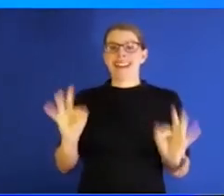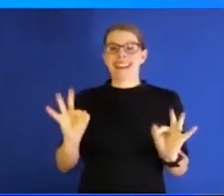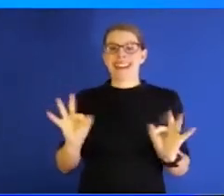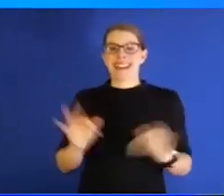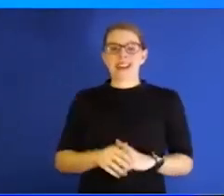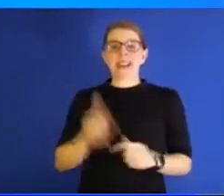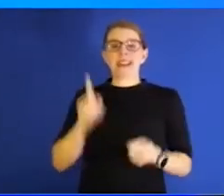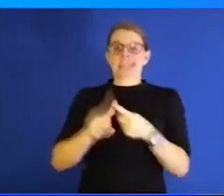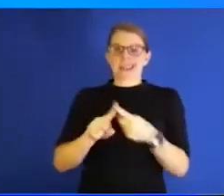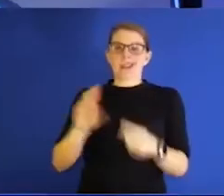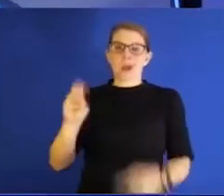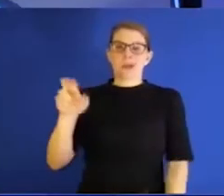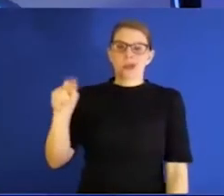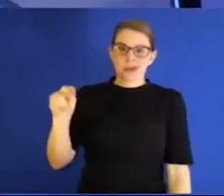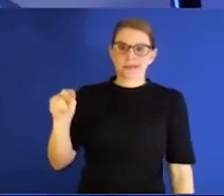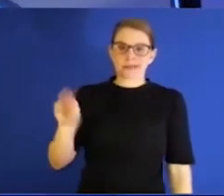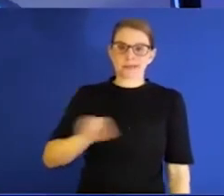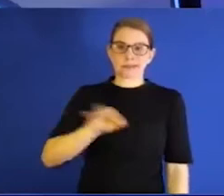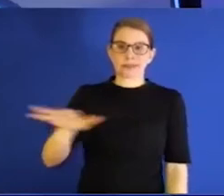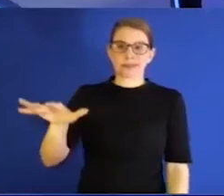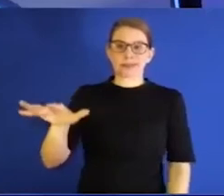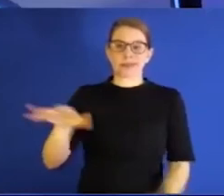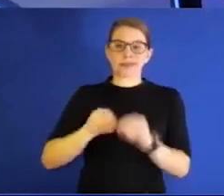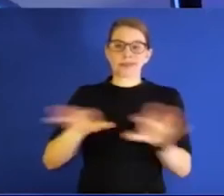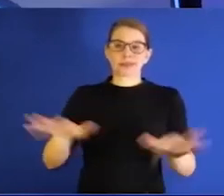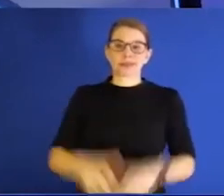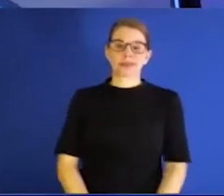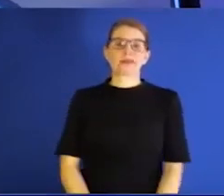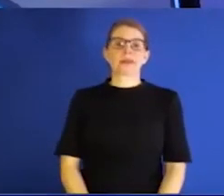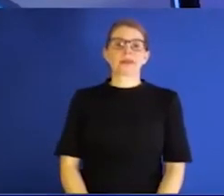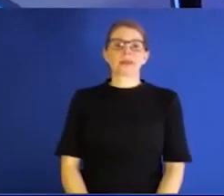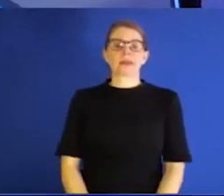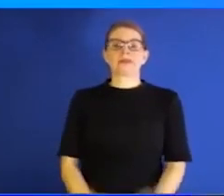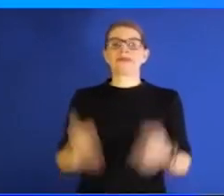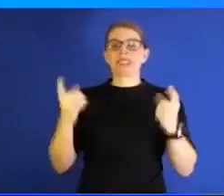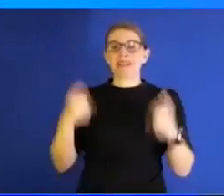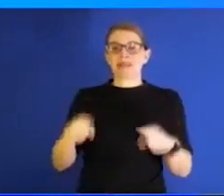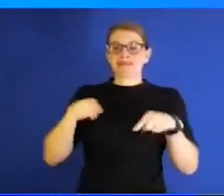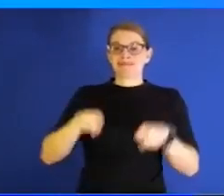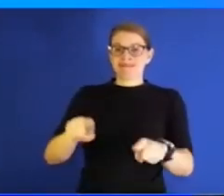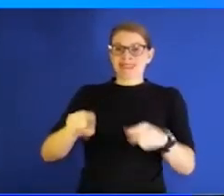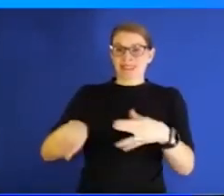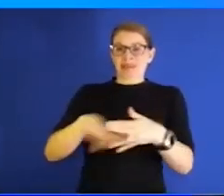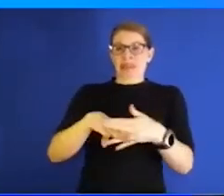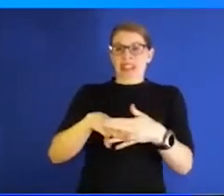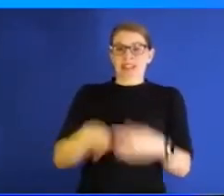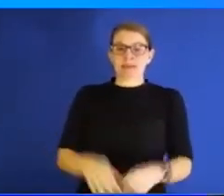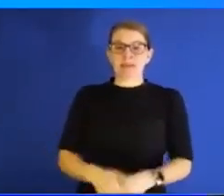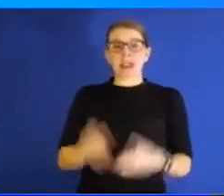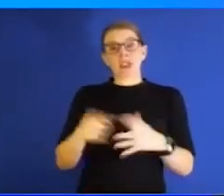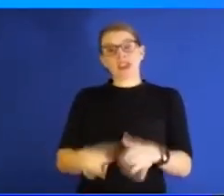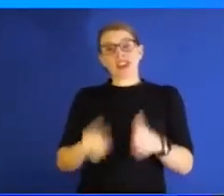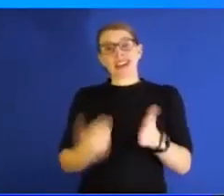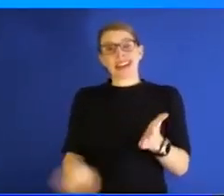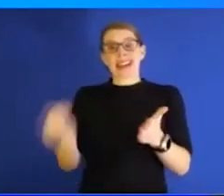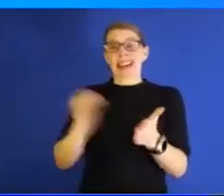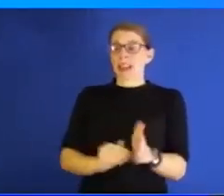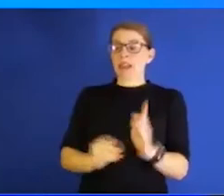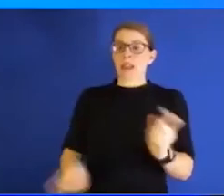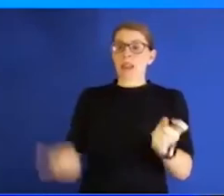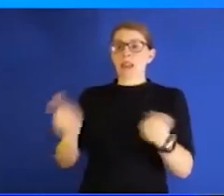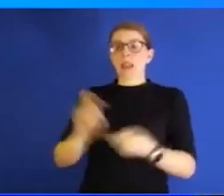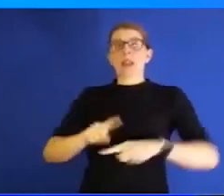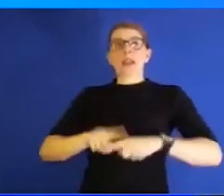latest surge. And that kind of happened over our break. And so we started again in a very different place than where we finished